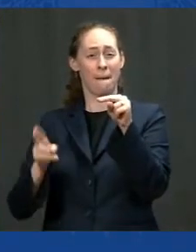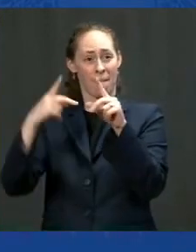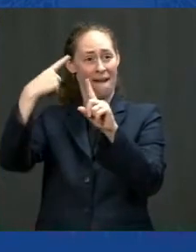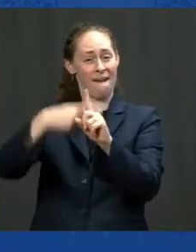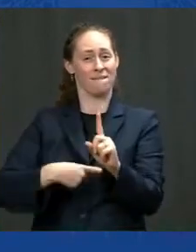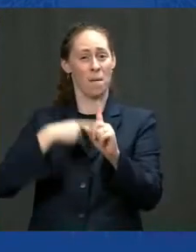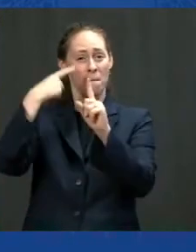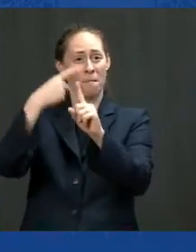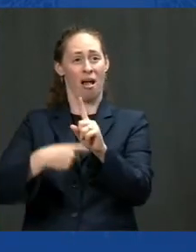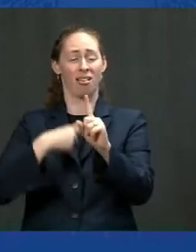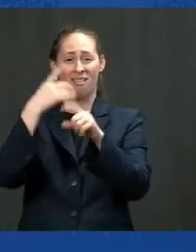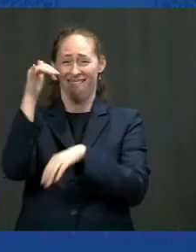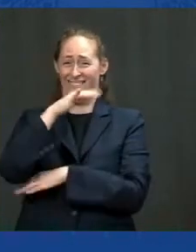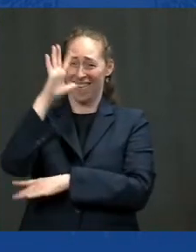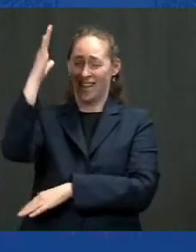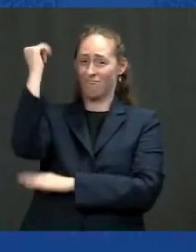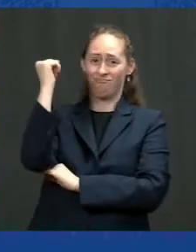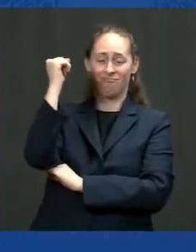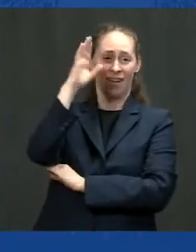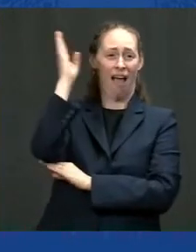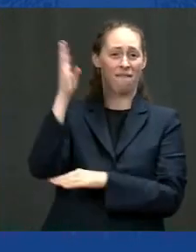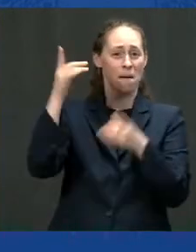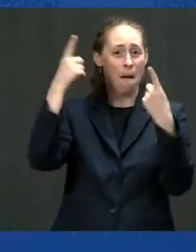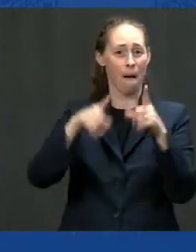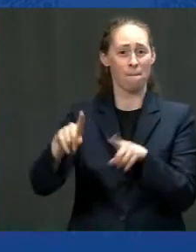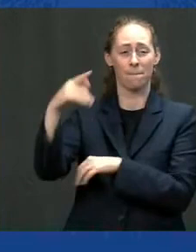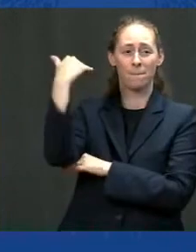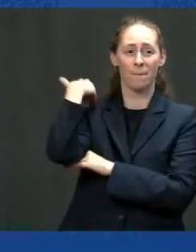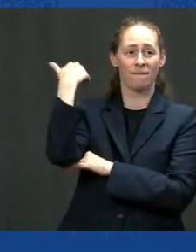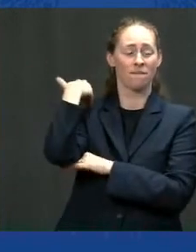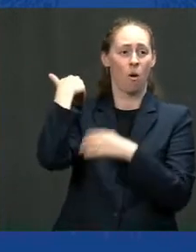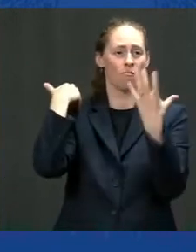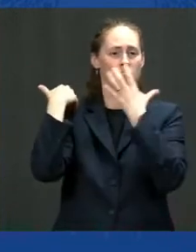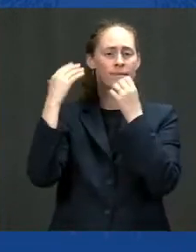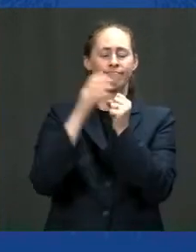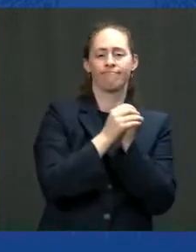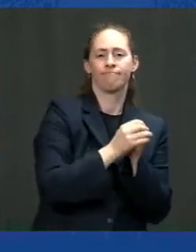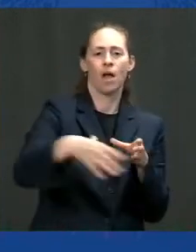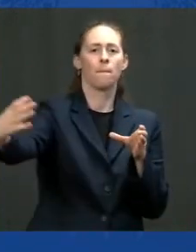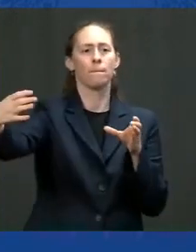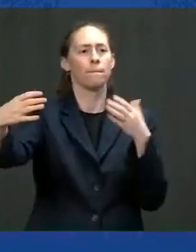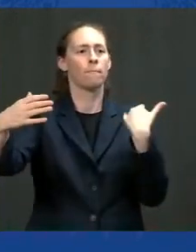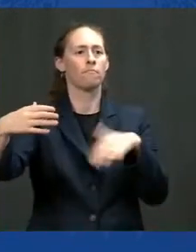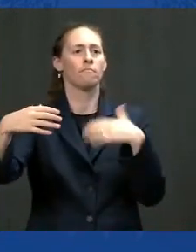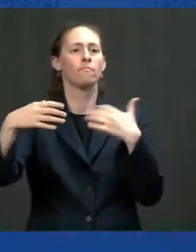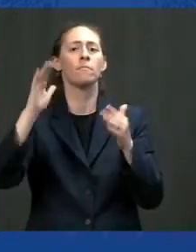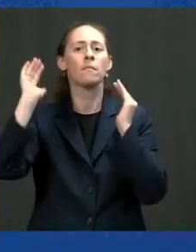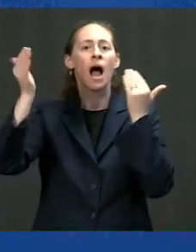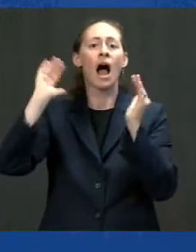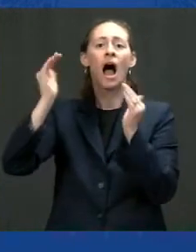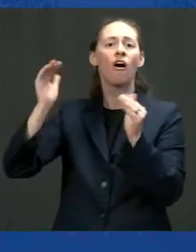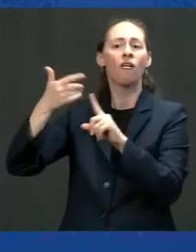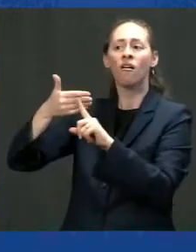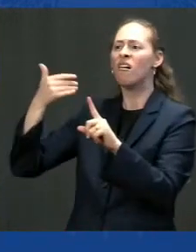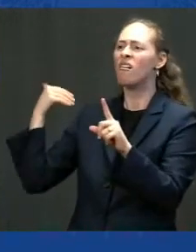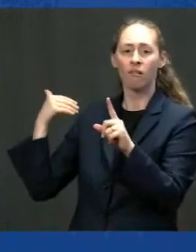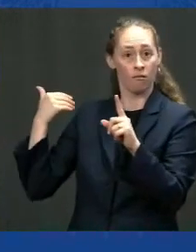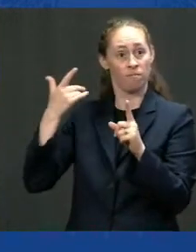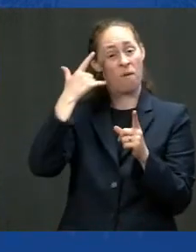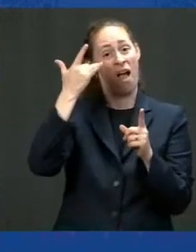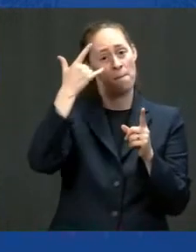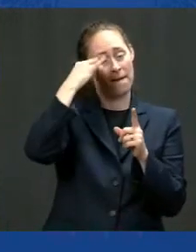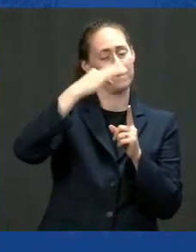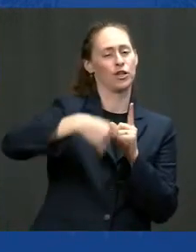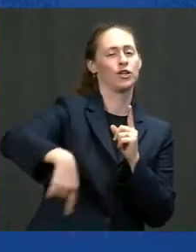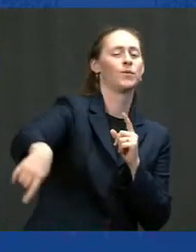it's the fastest growth at this point in any administration on record because of you all we brought this